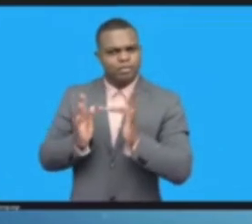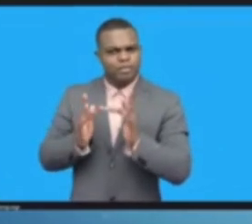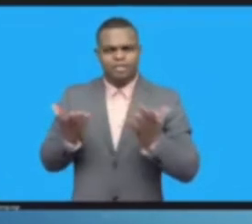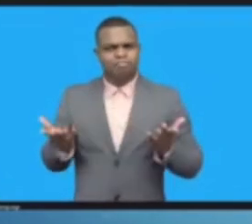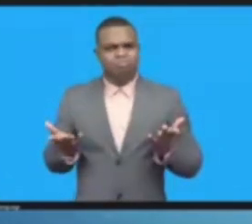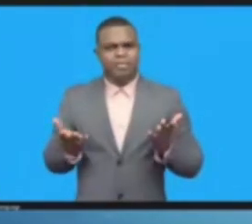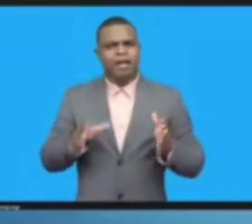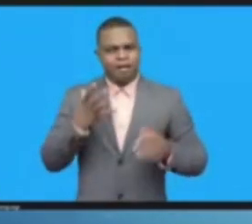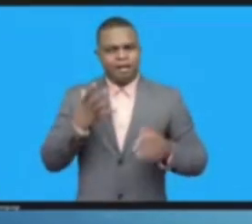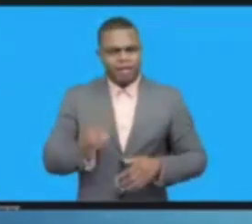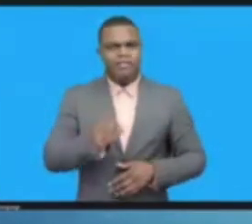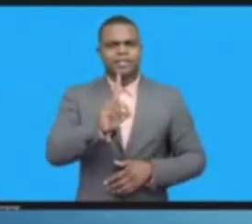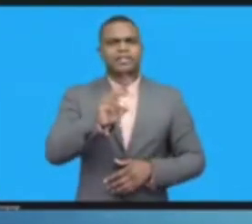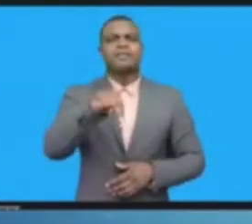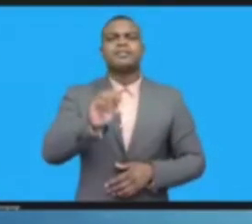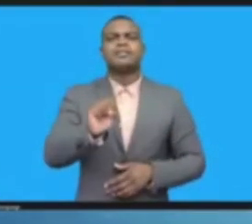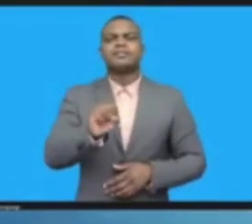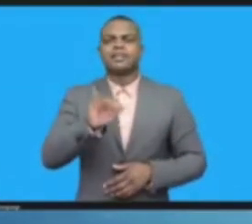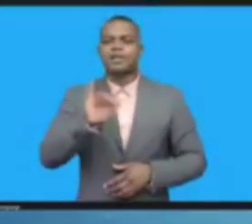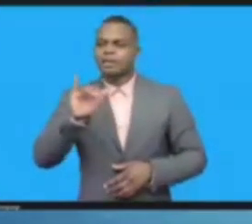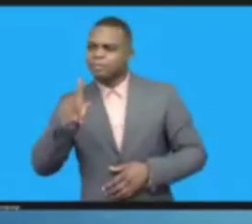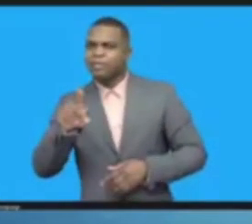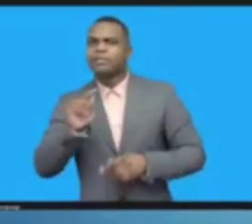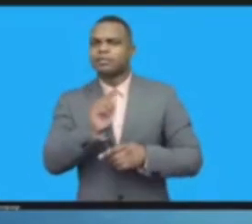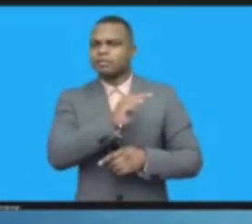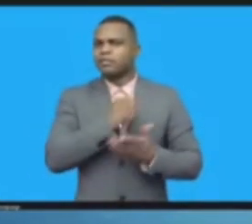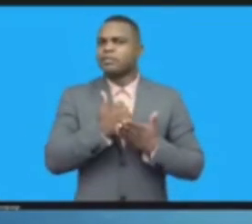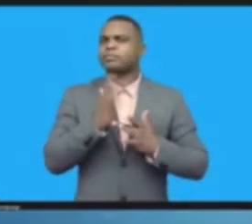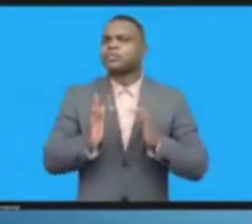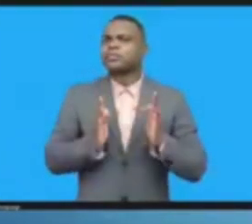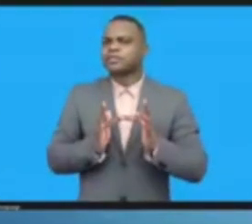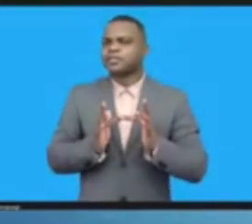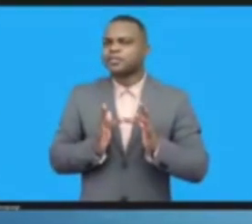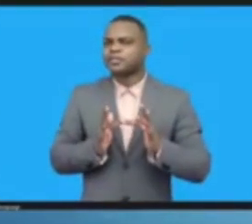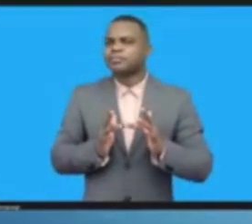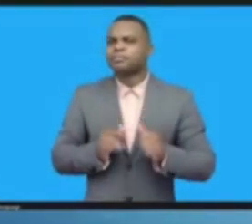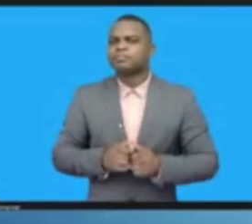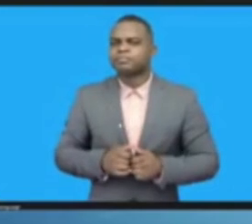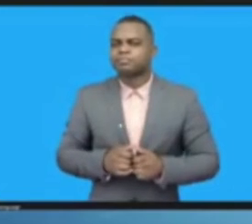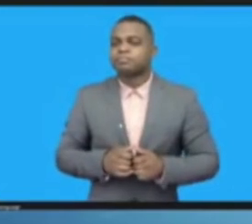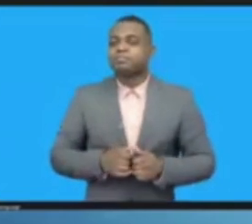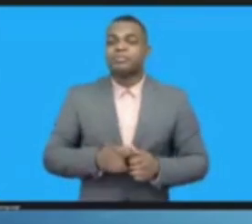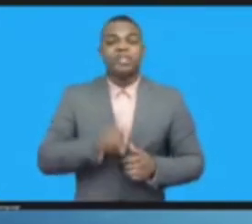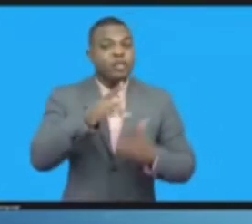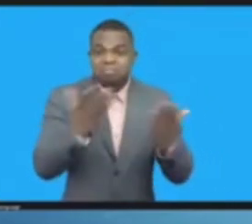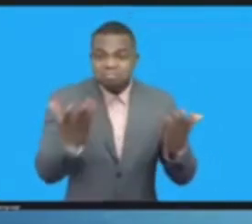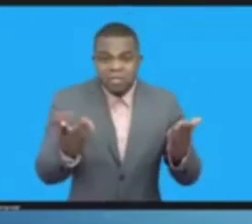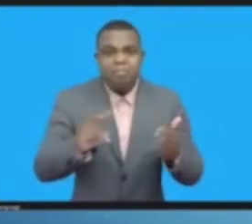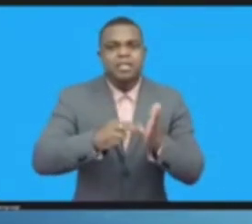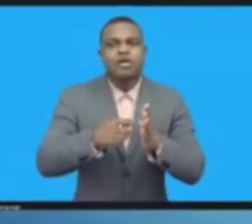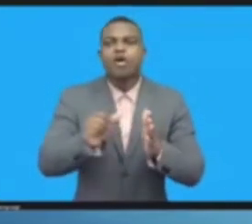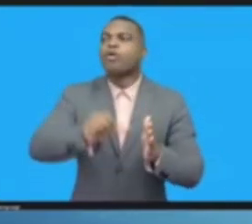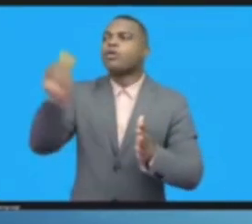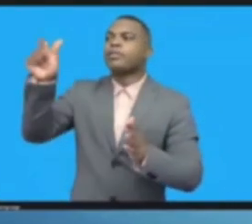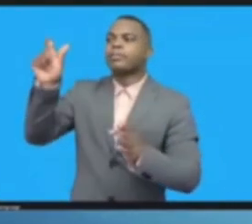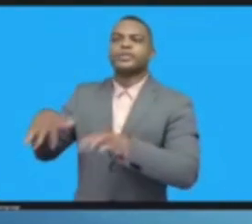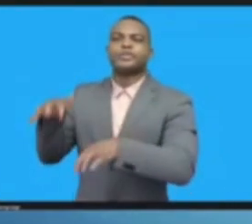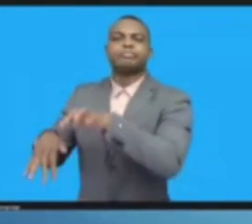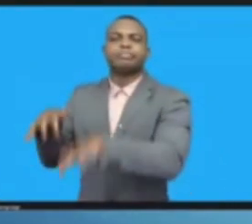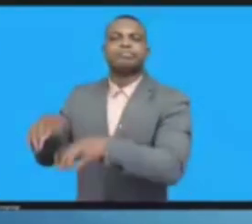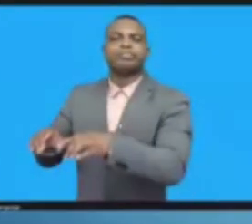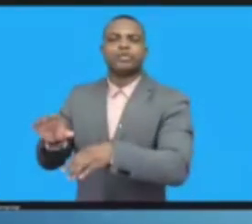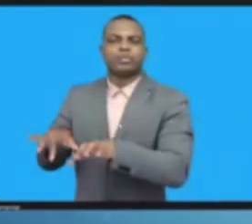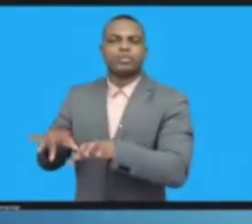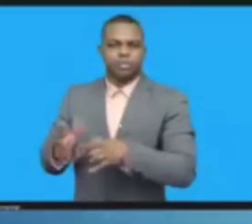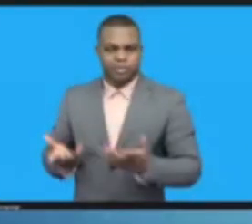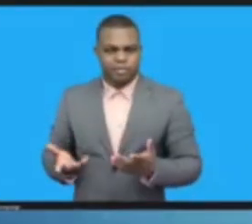Funny enough, it's voluntarily for you to use those parts of the DNA. You can actually choose to use something else. Funny thing